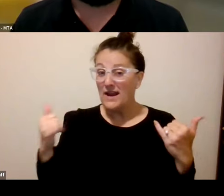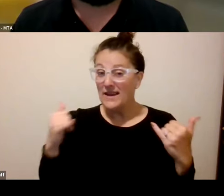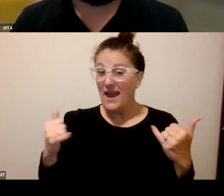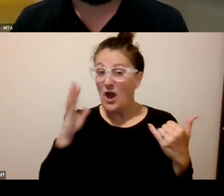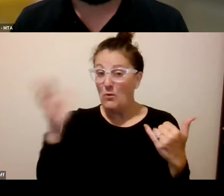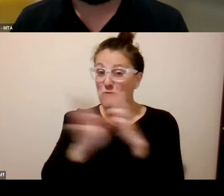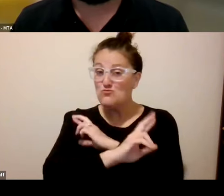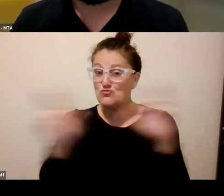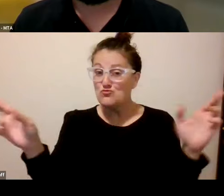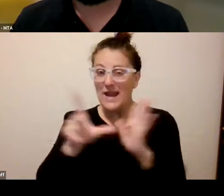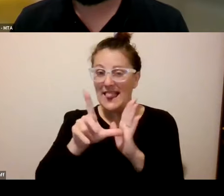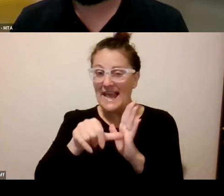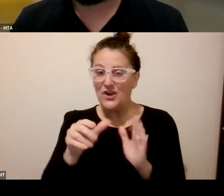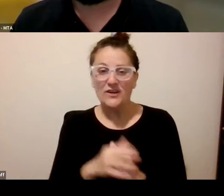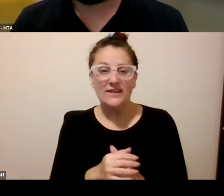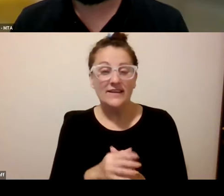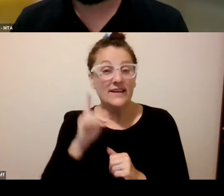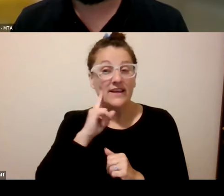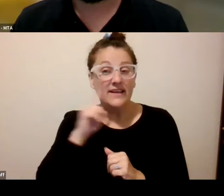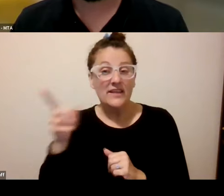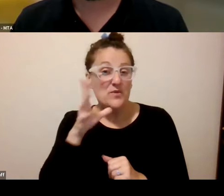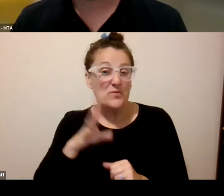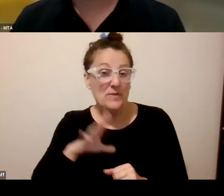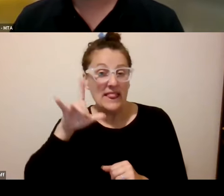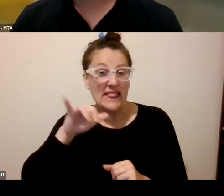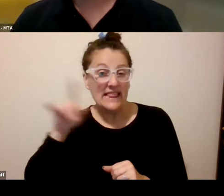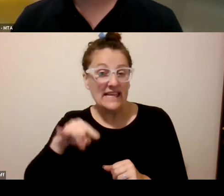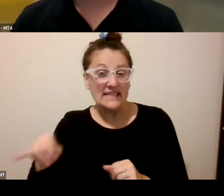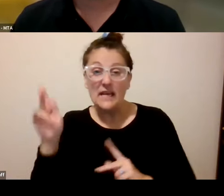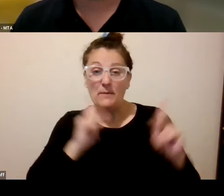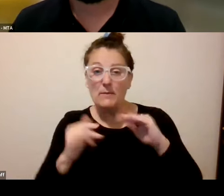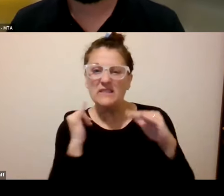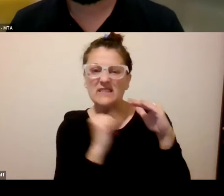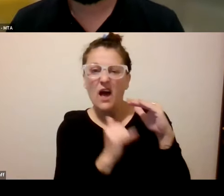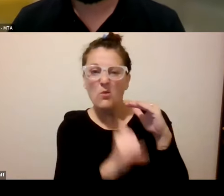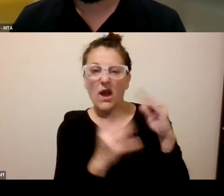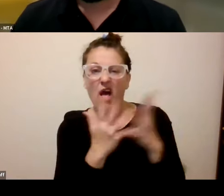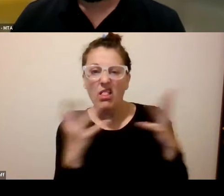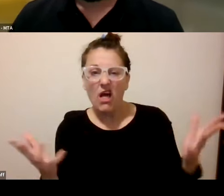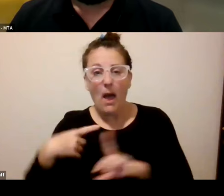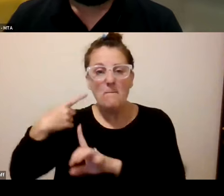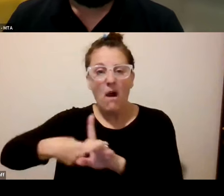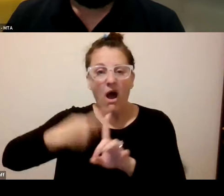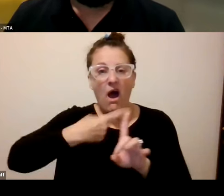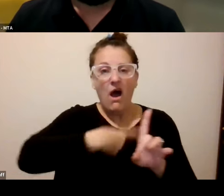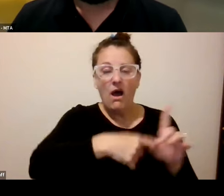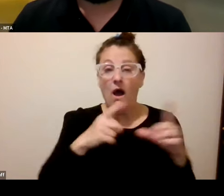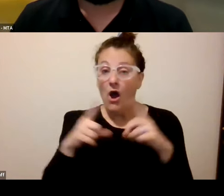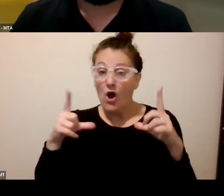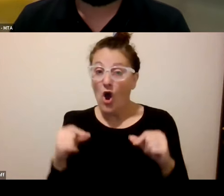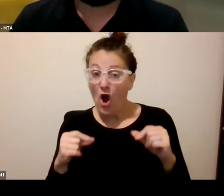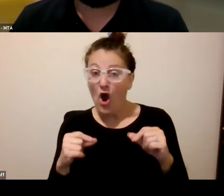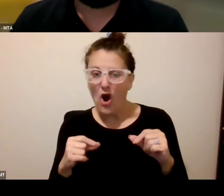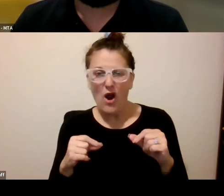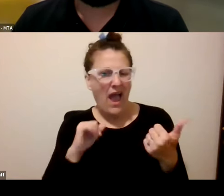so for people who you know use the subway a lot and get the monthly card how does that